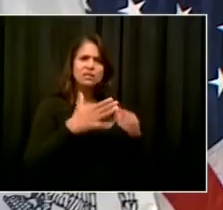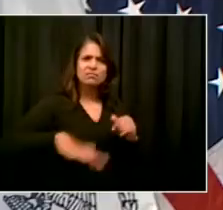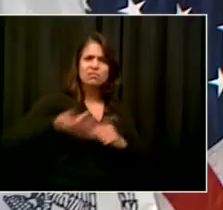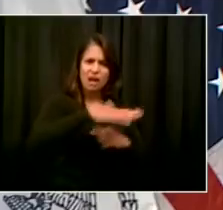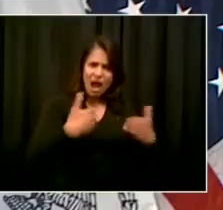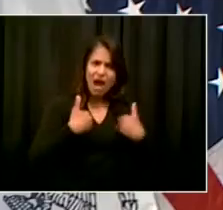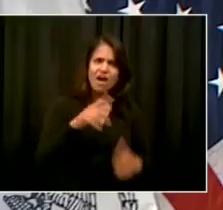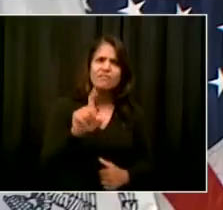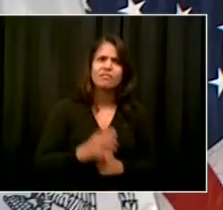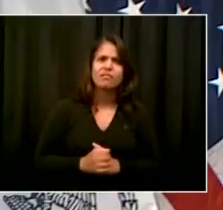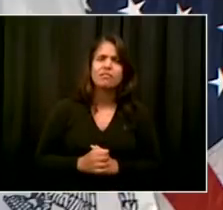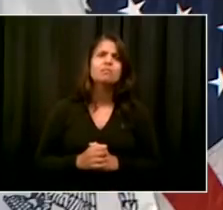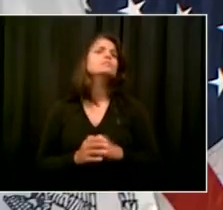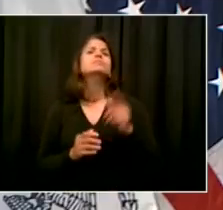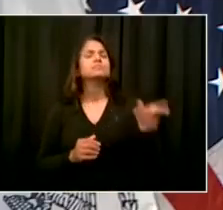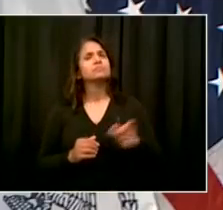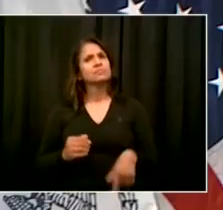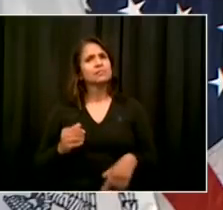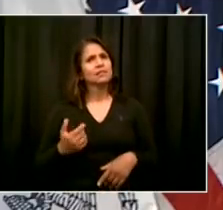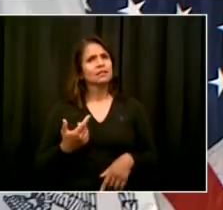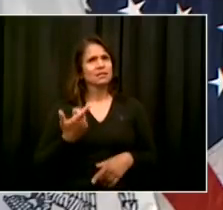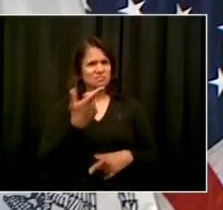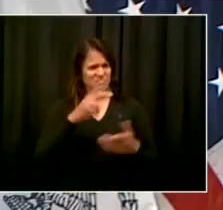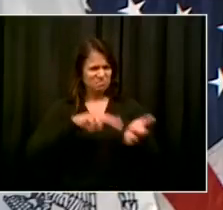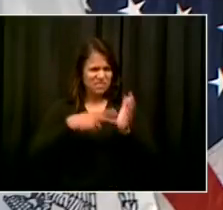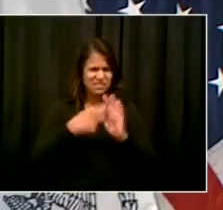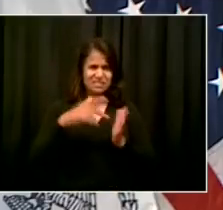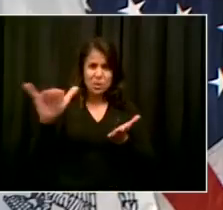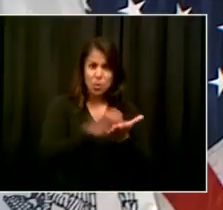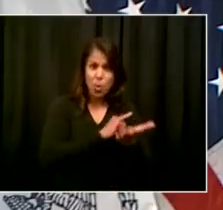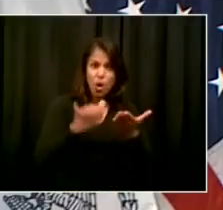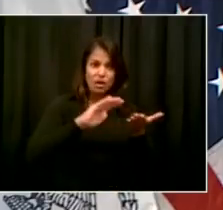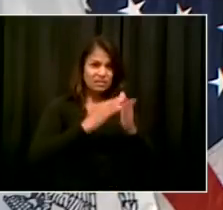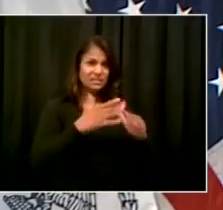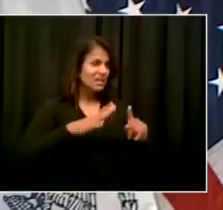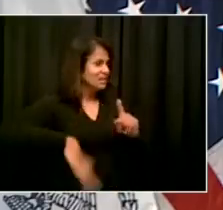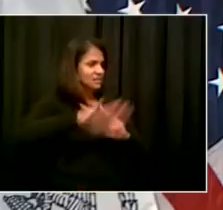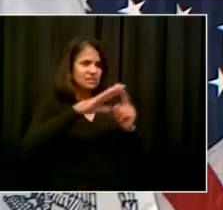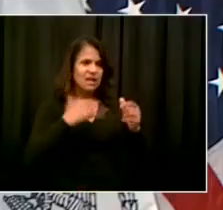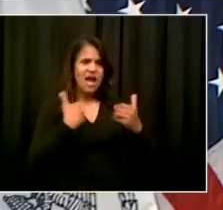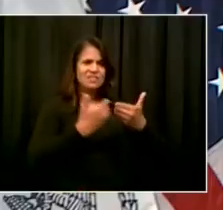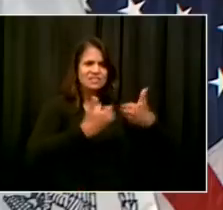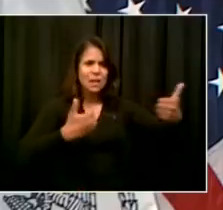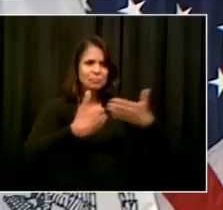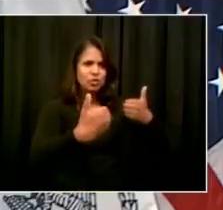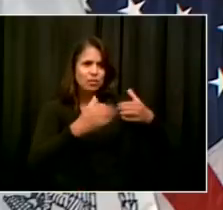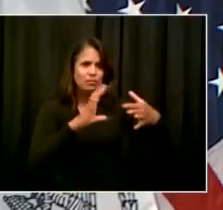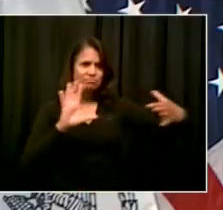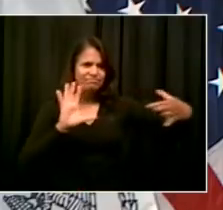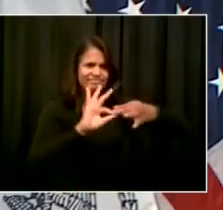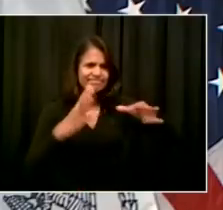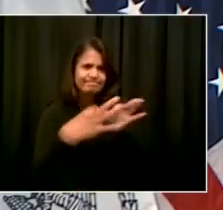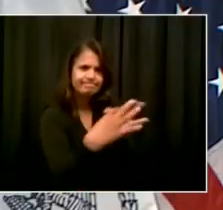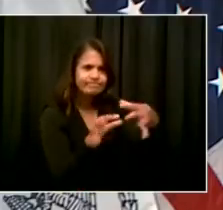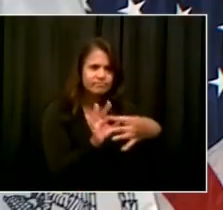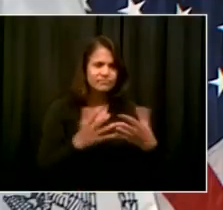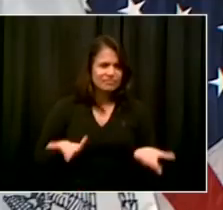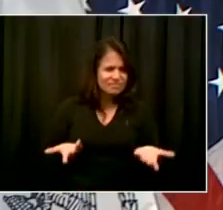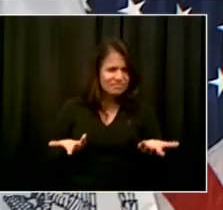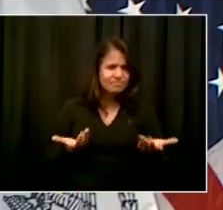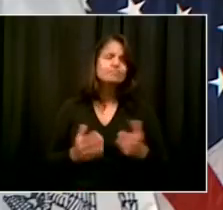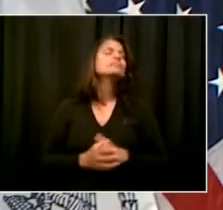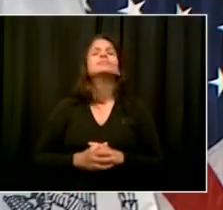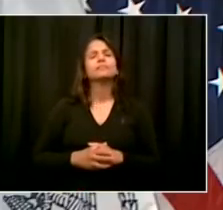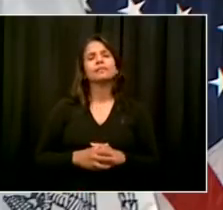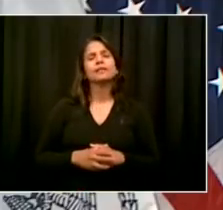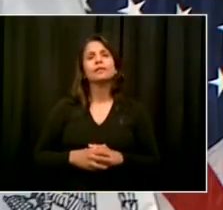people want to know, and I appreciate that. Look, I'll start and pass to the Chancellor. I think the first answer to say is, we're going to be